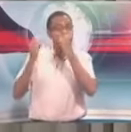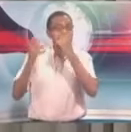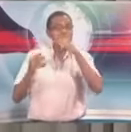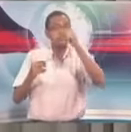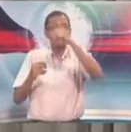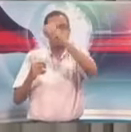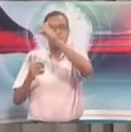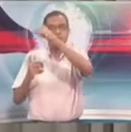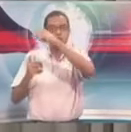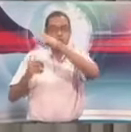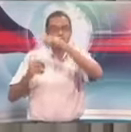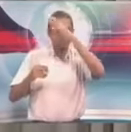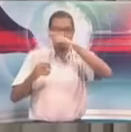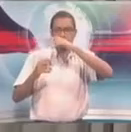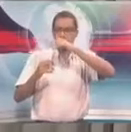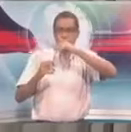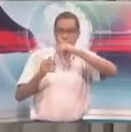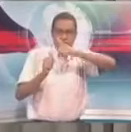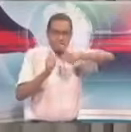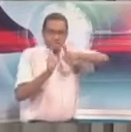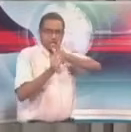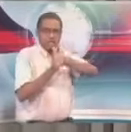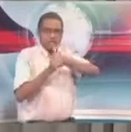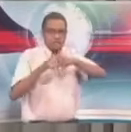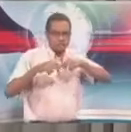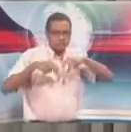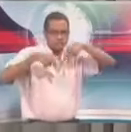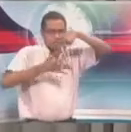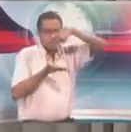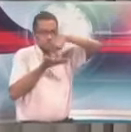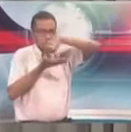no point in time are we ever told who those support staff are.